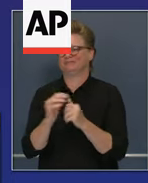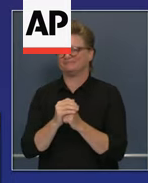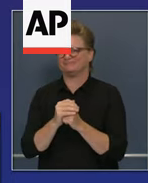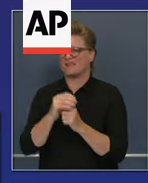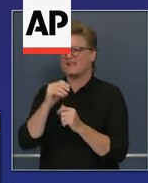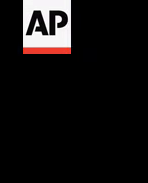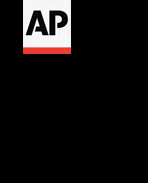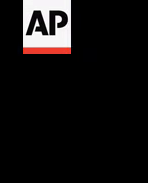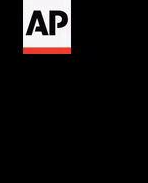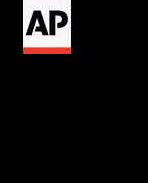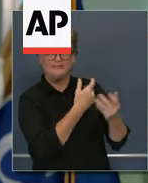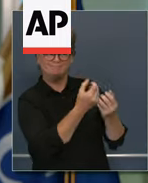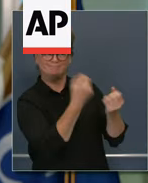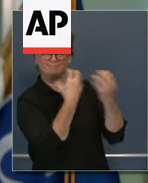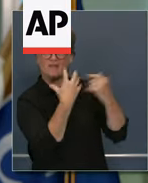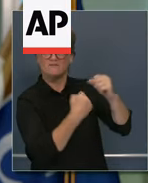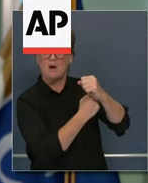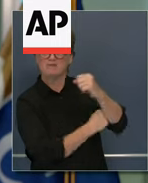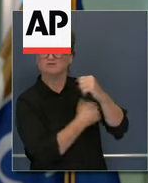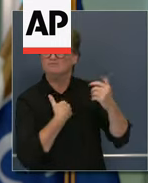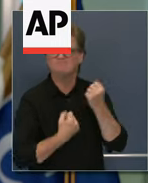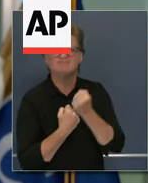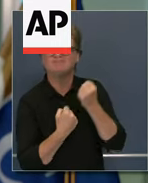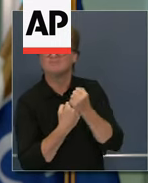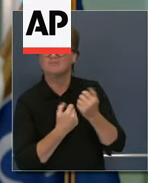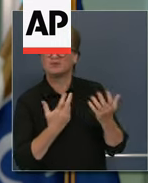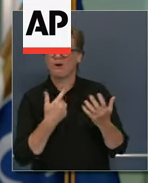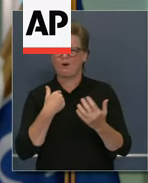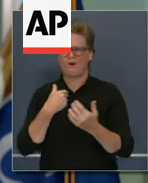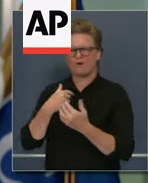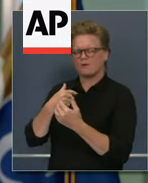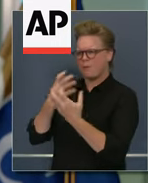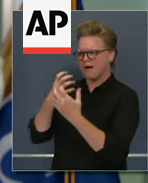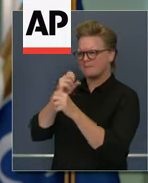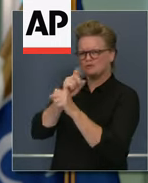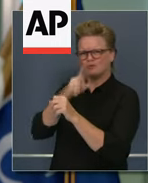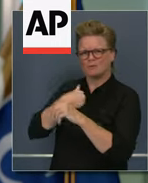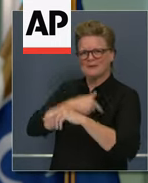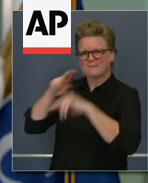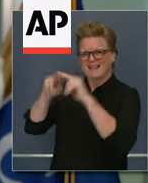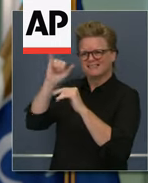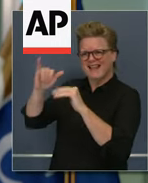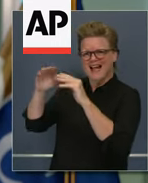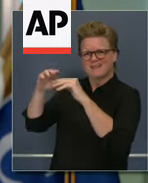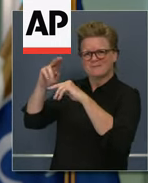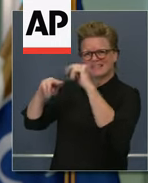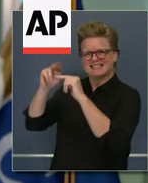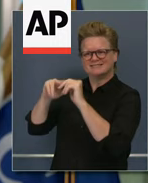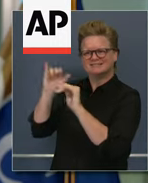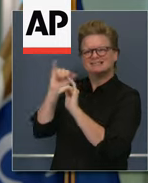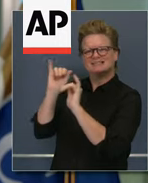man-made. As it relates to the issue of climate change, we are experiencing unprecedented confluence